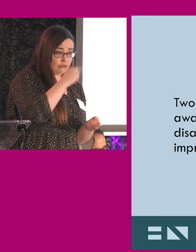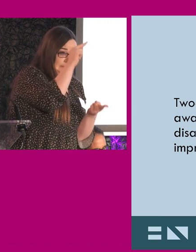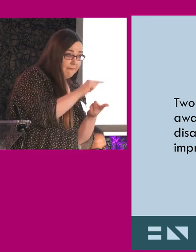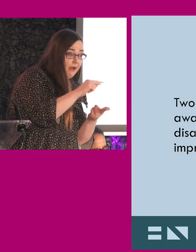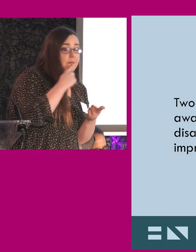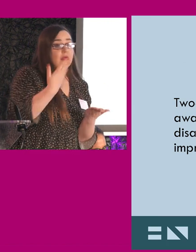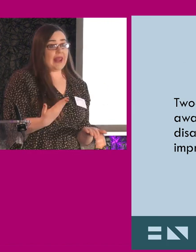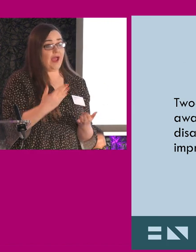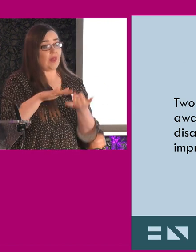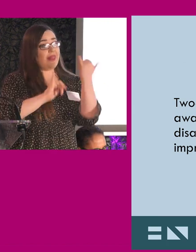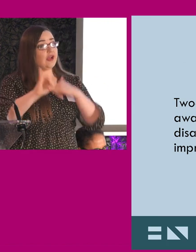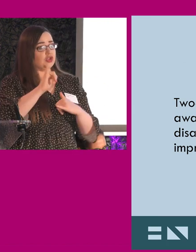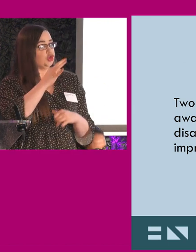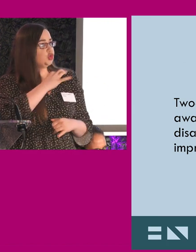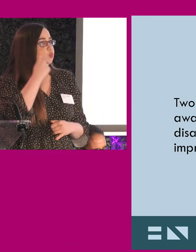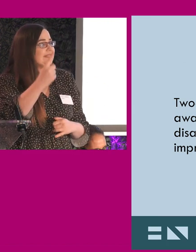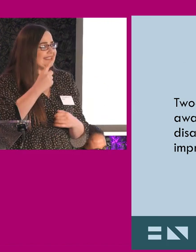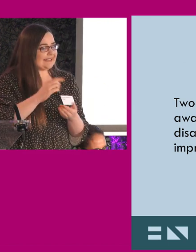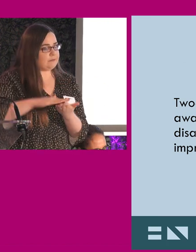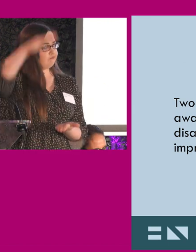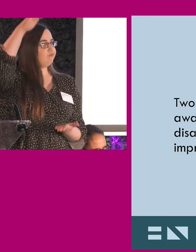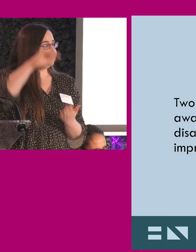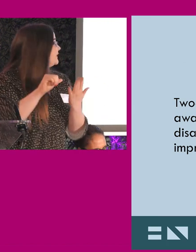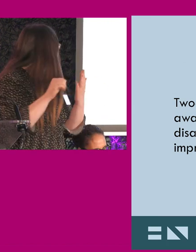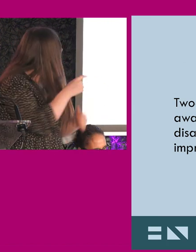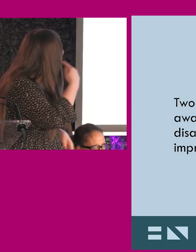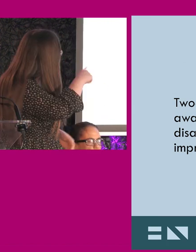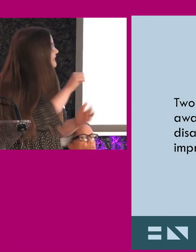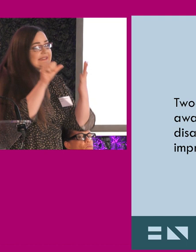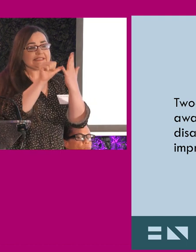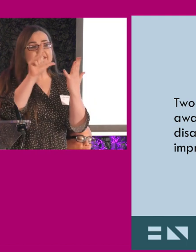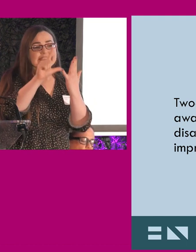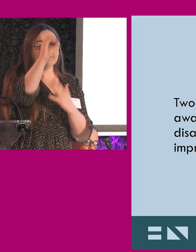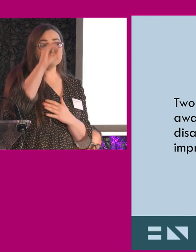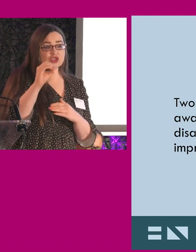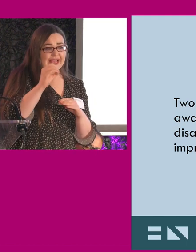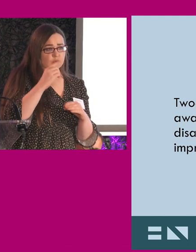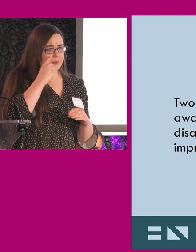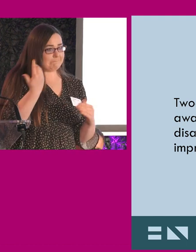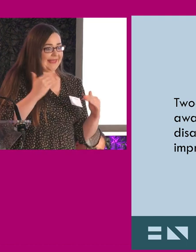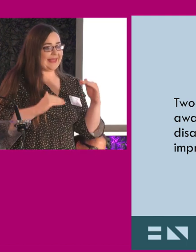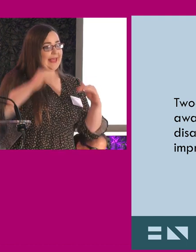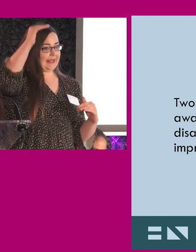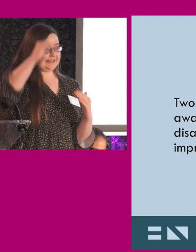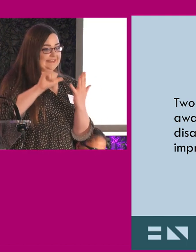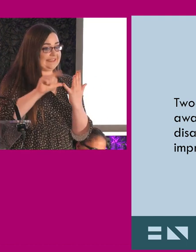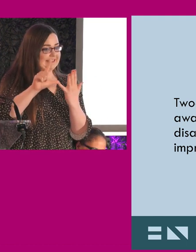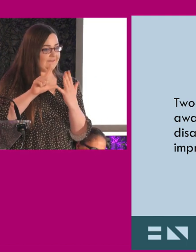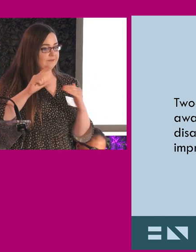same time, was 25% said that they did, but it was good to see then with the recent survey, was an increase of,